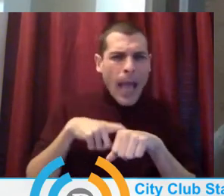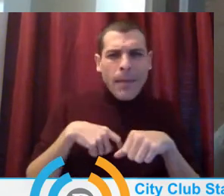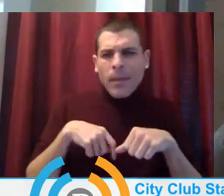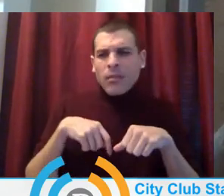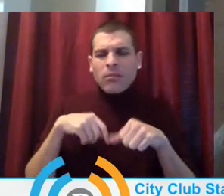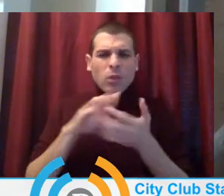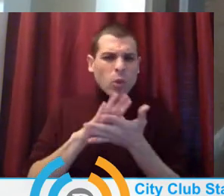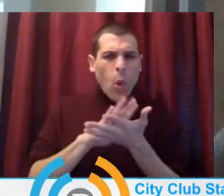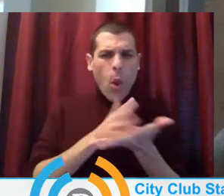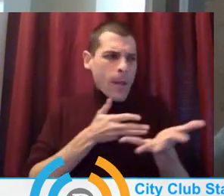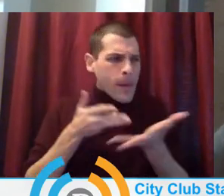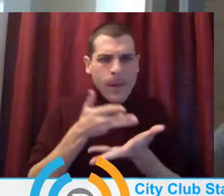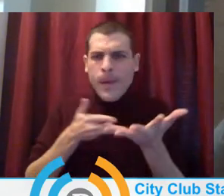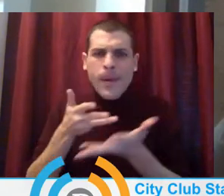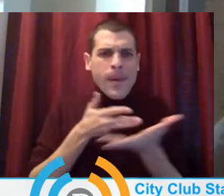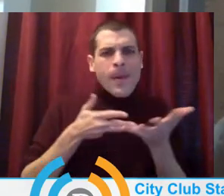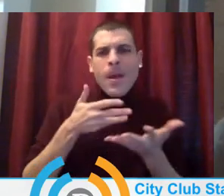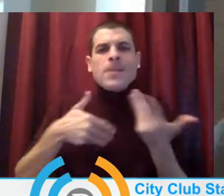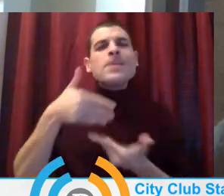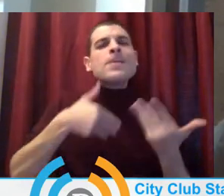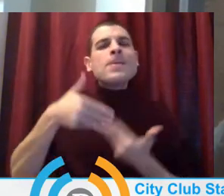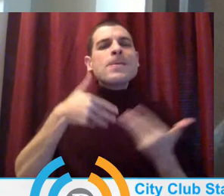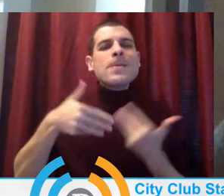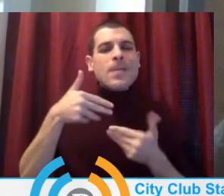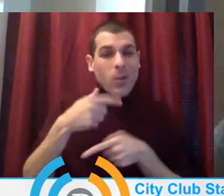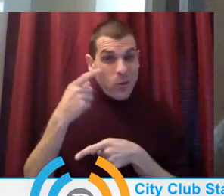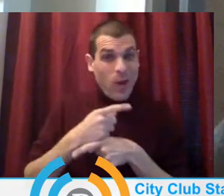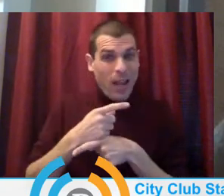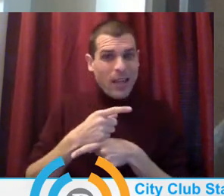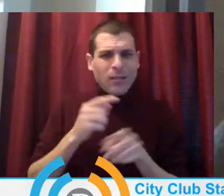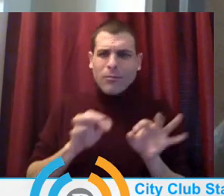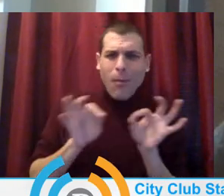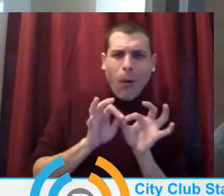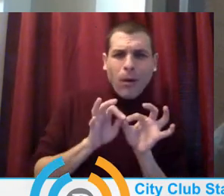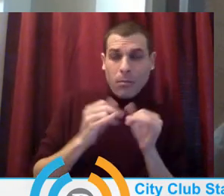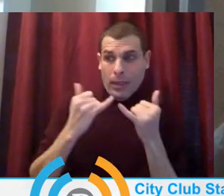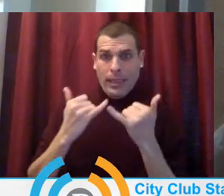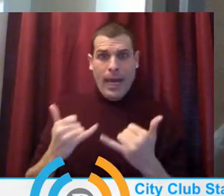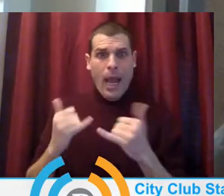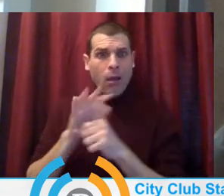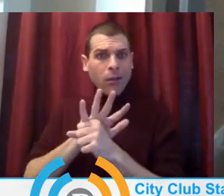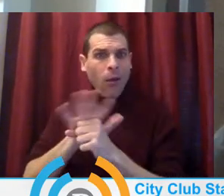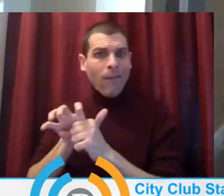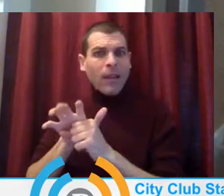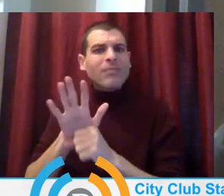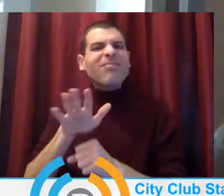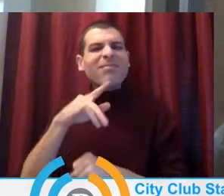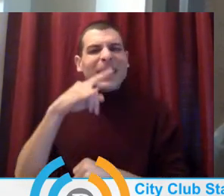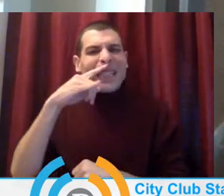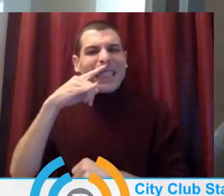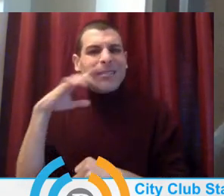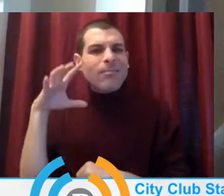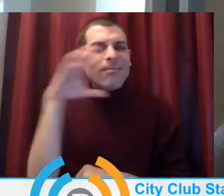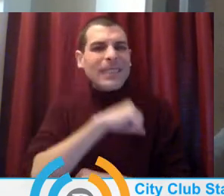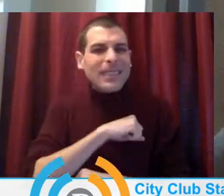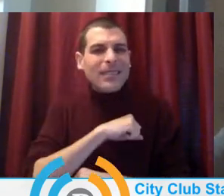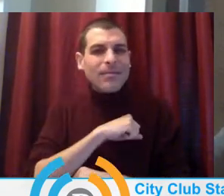our kids are missing right now. To a significant degree, you became who you are in those years.